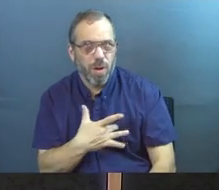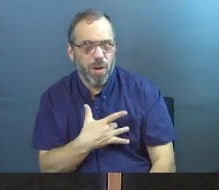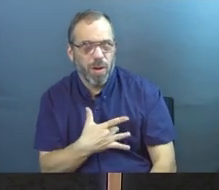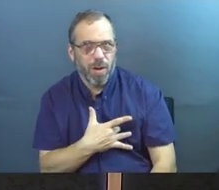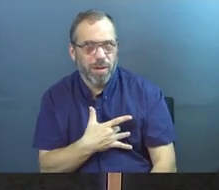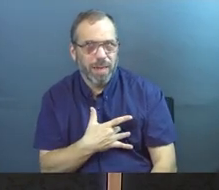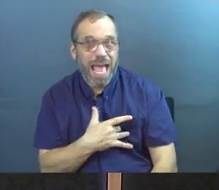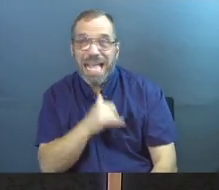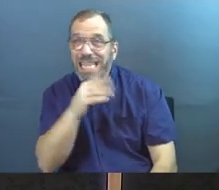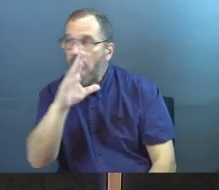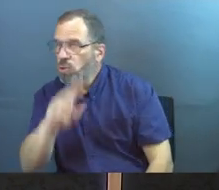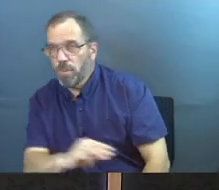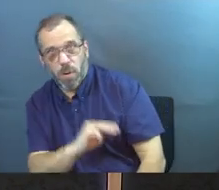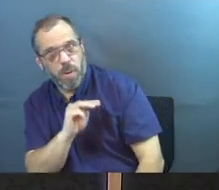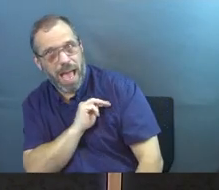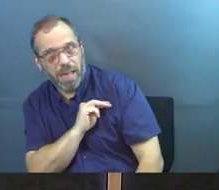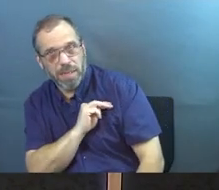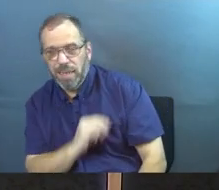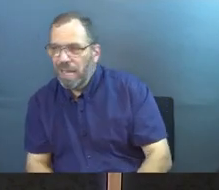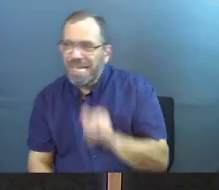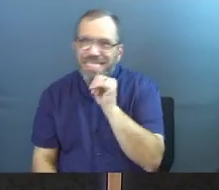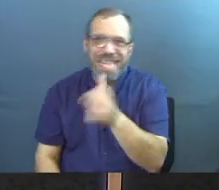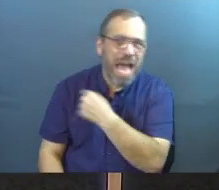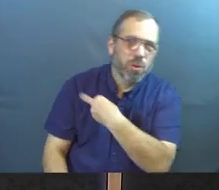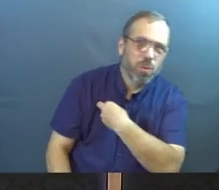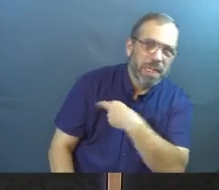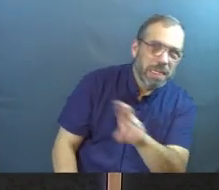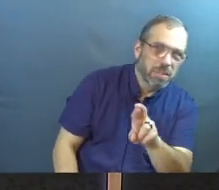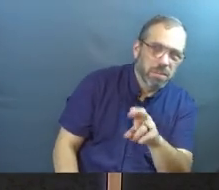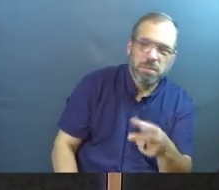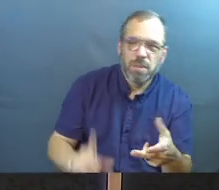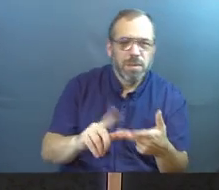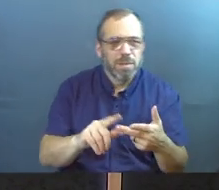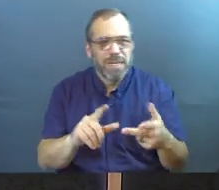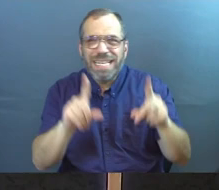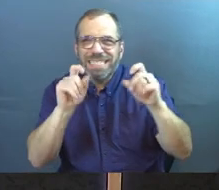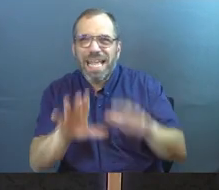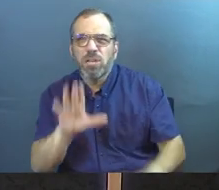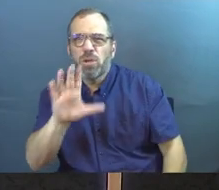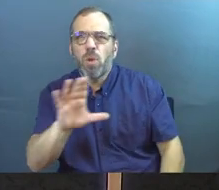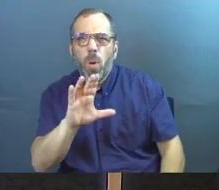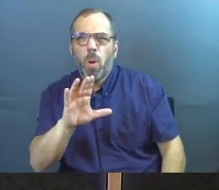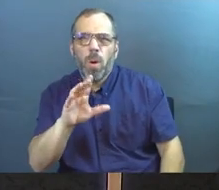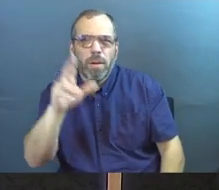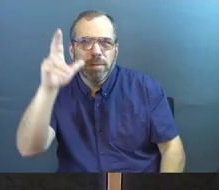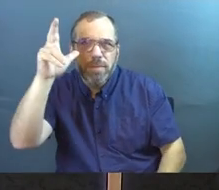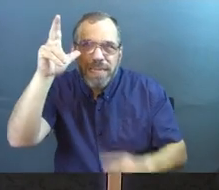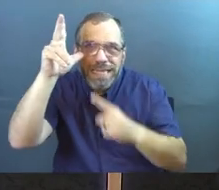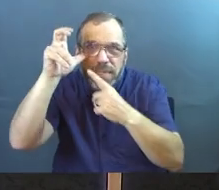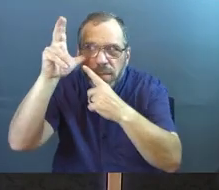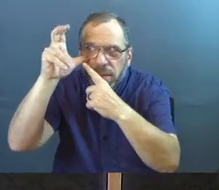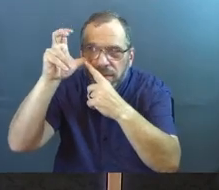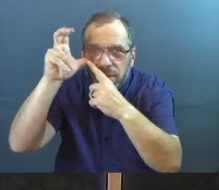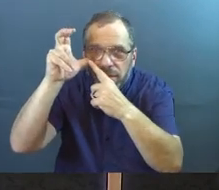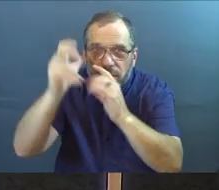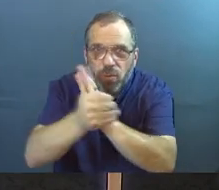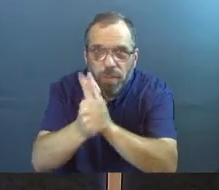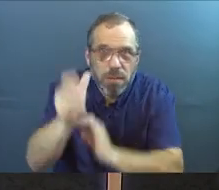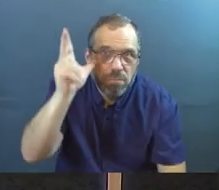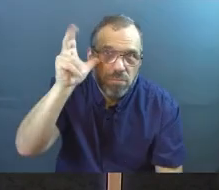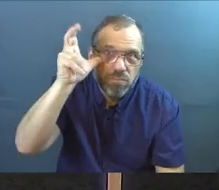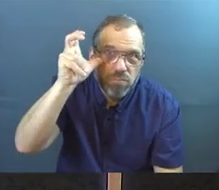not testing your morality. It's not testing your religiosity. It's testing your listening ability.